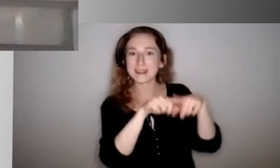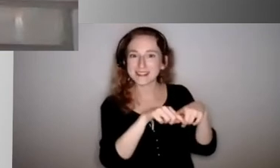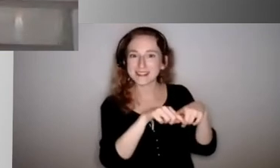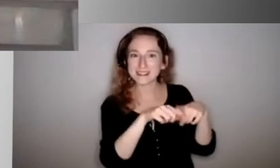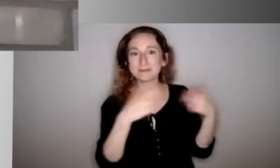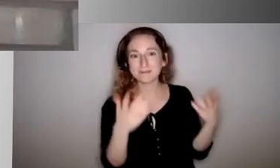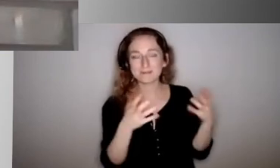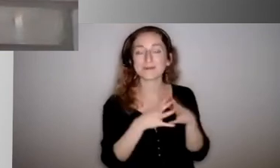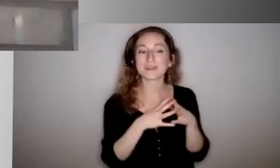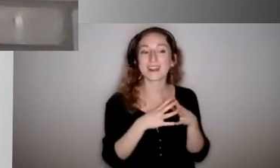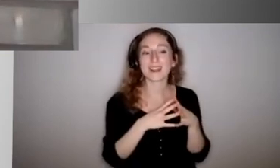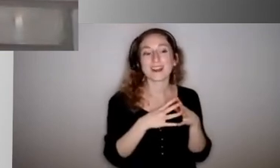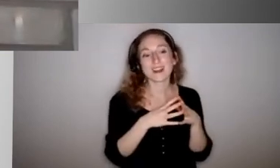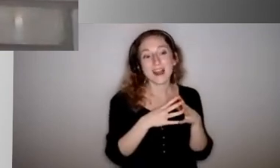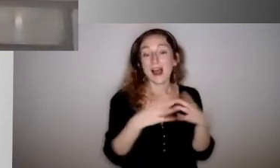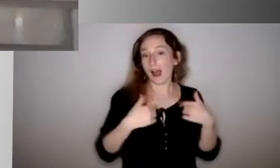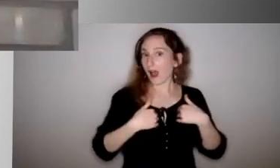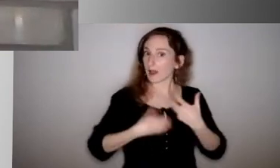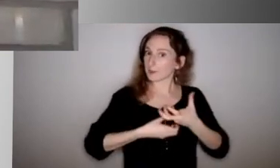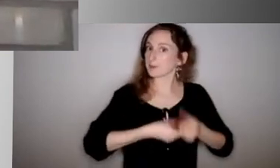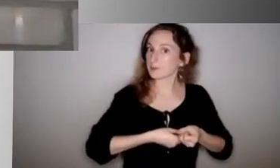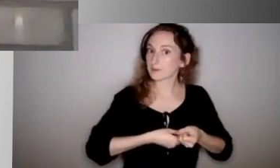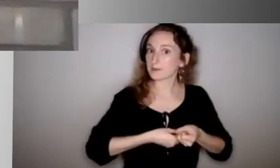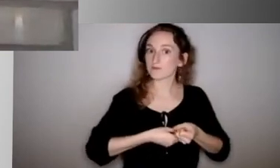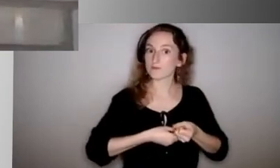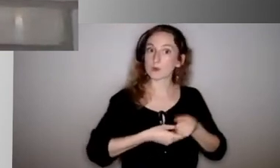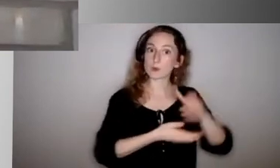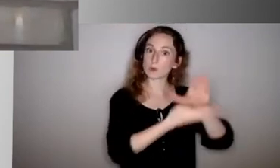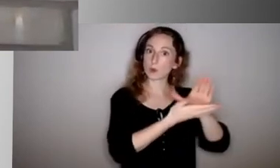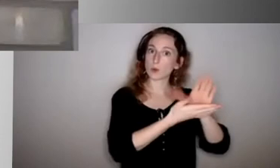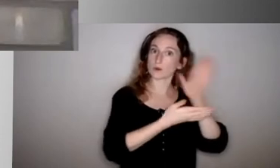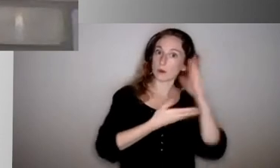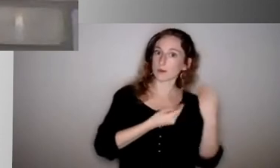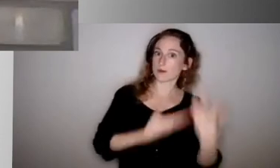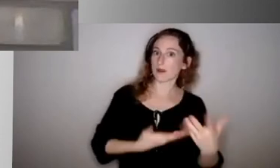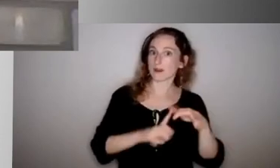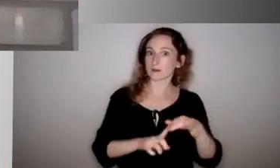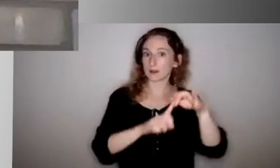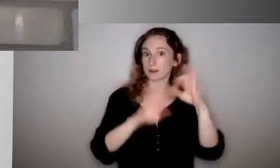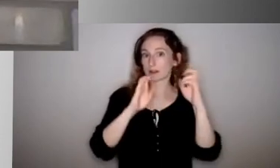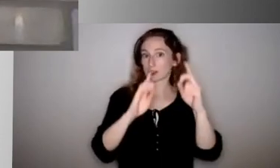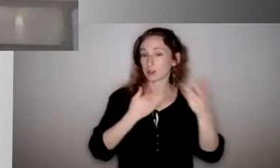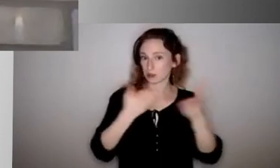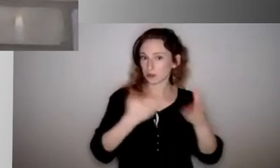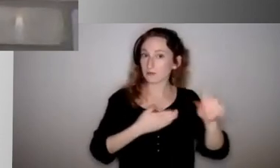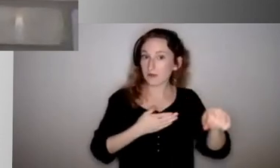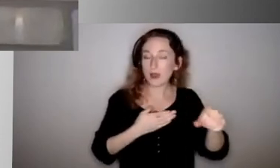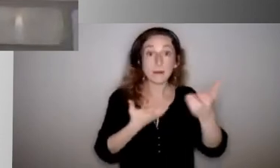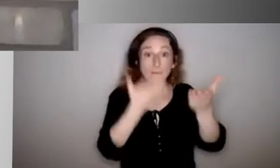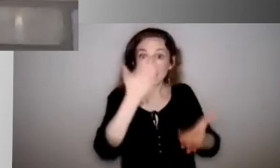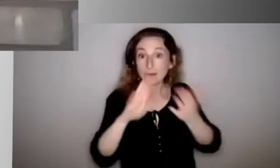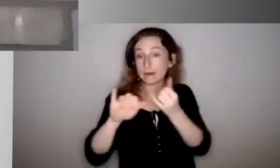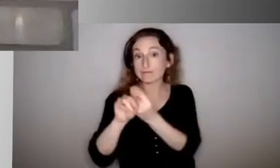Either way, I am confident schools will be providing special education services, whether that student is virtual or in person.